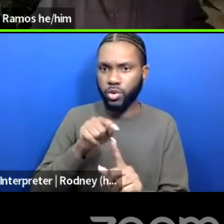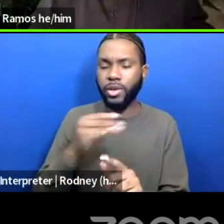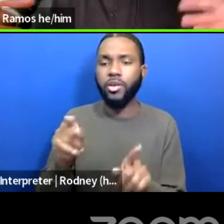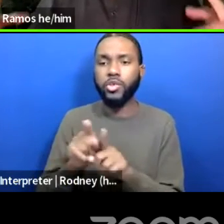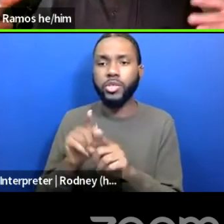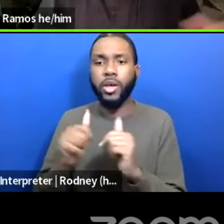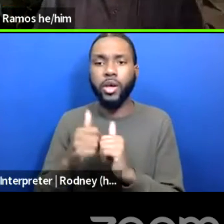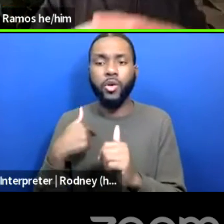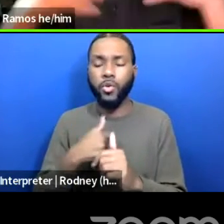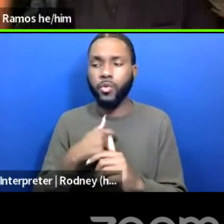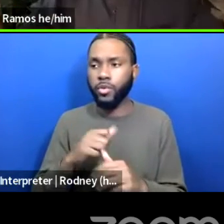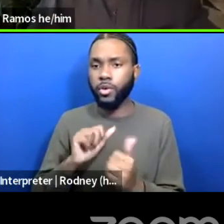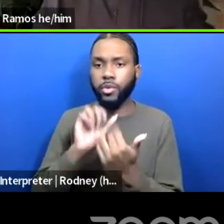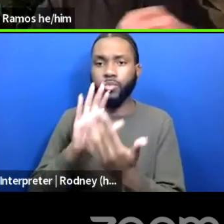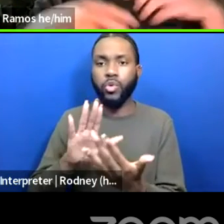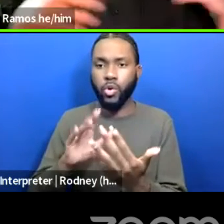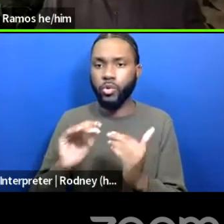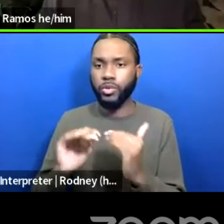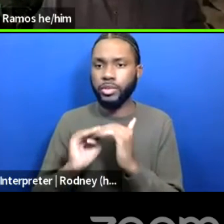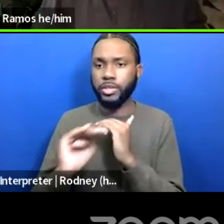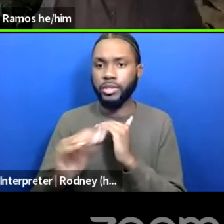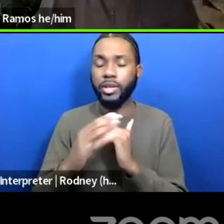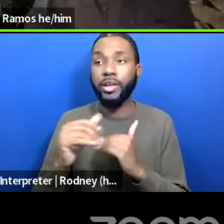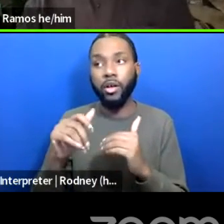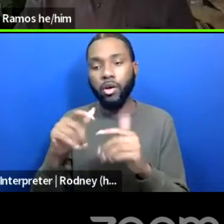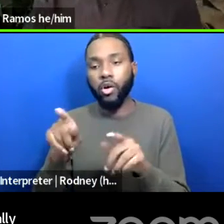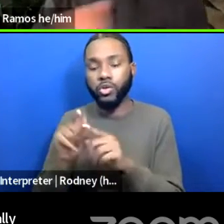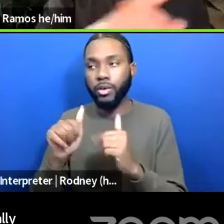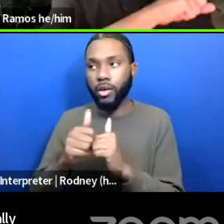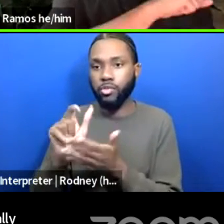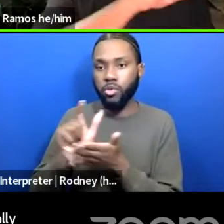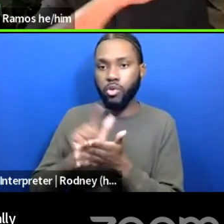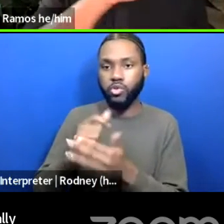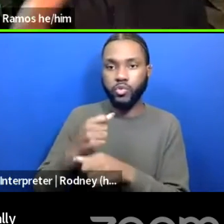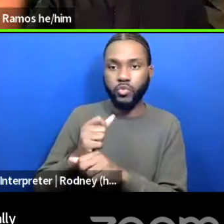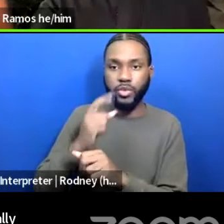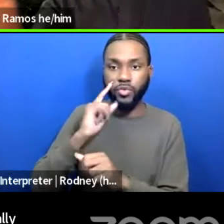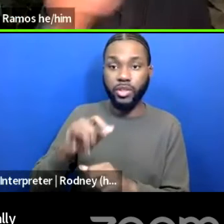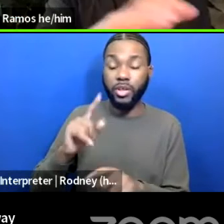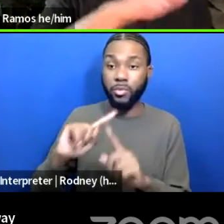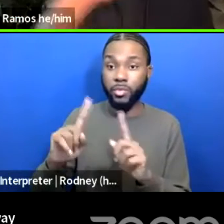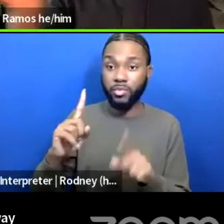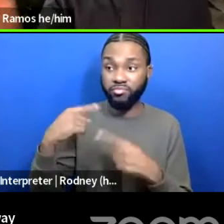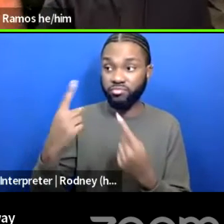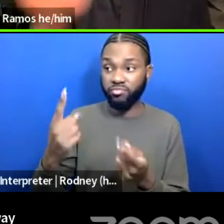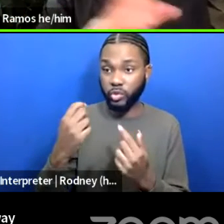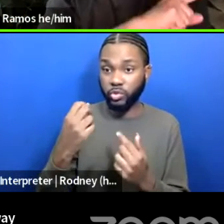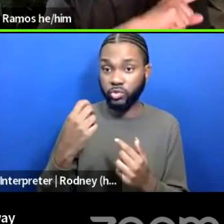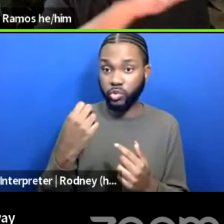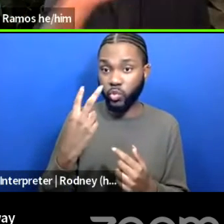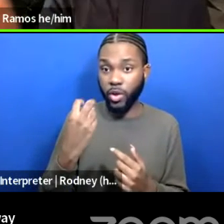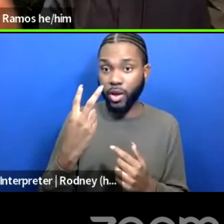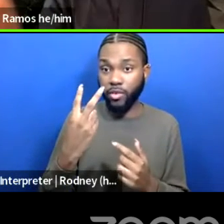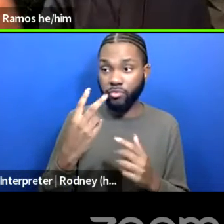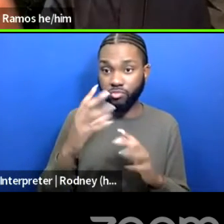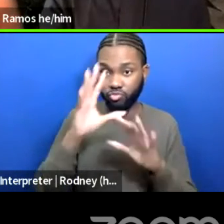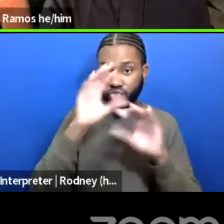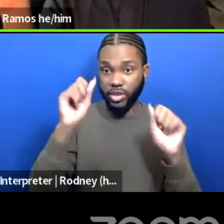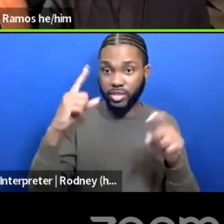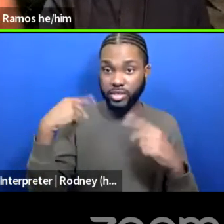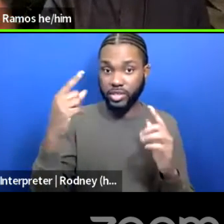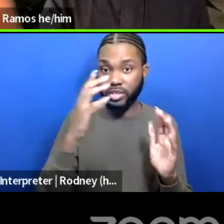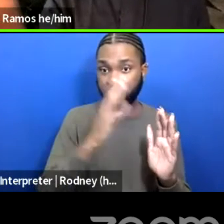sustenance and the way we, you know, the way it's been legislated, right? And for 12 straight presidencies, all of those presidents